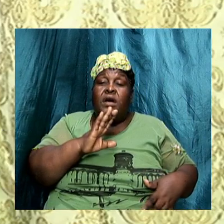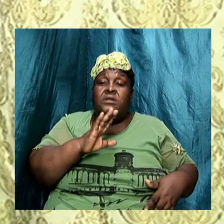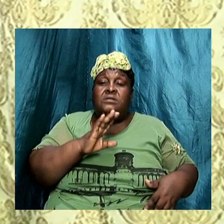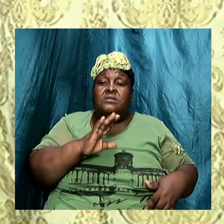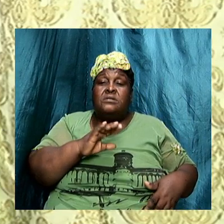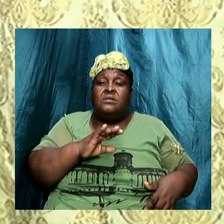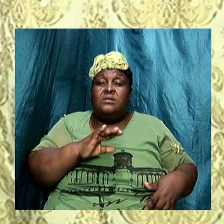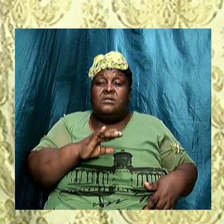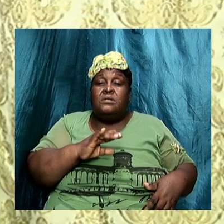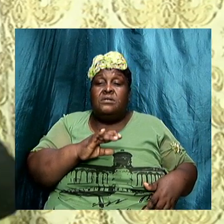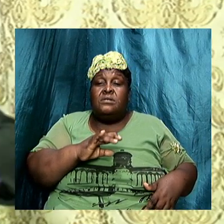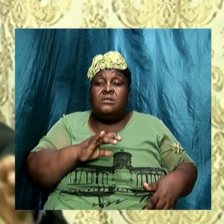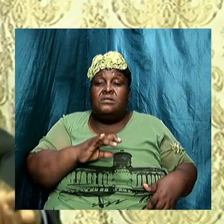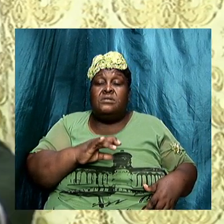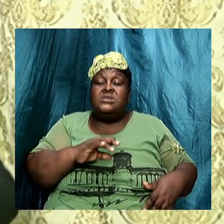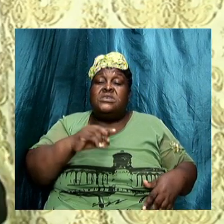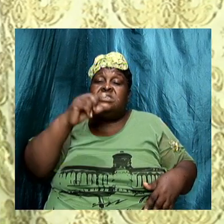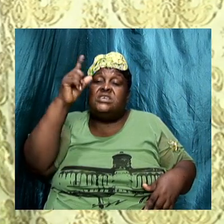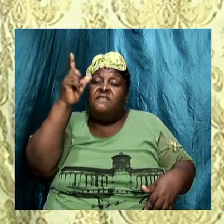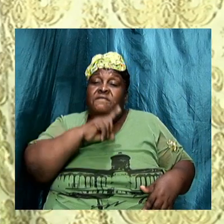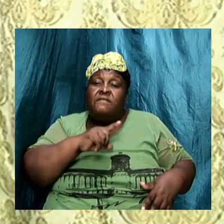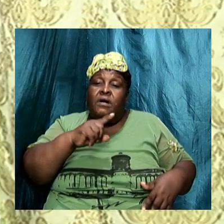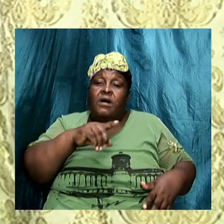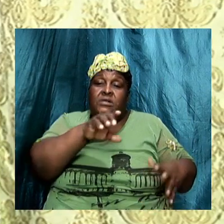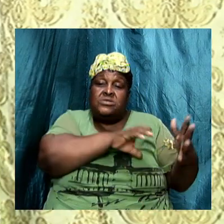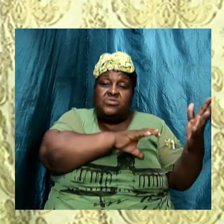a antichrist is a false christ